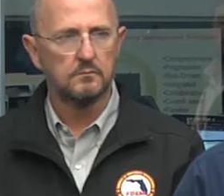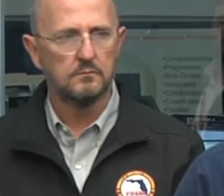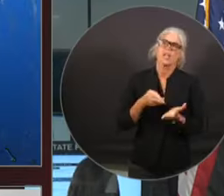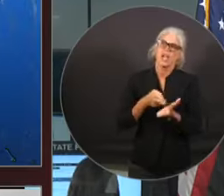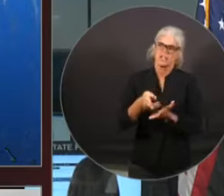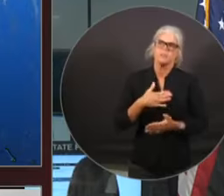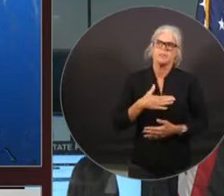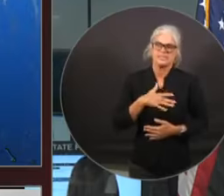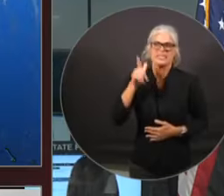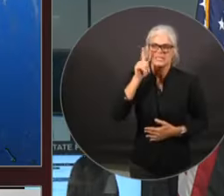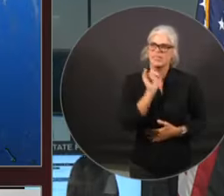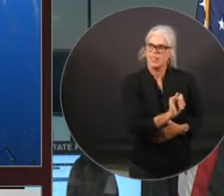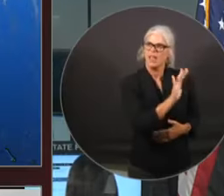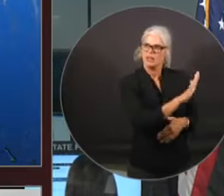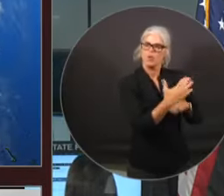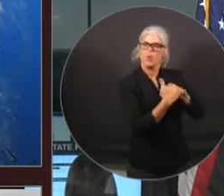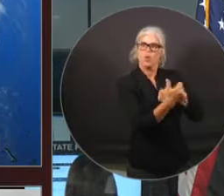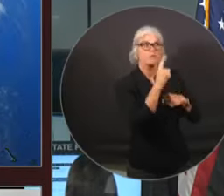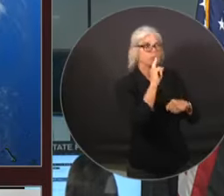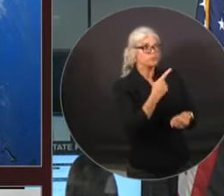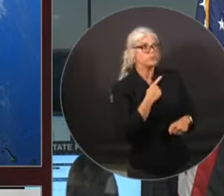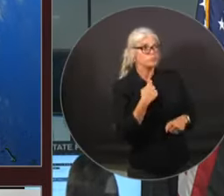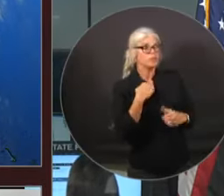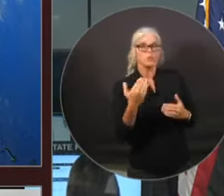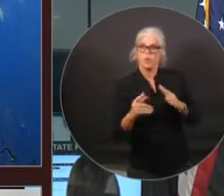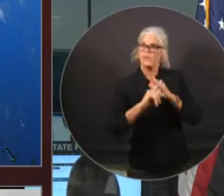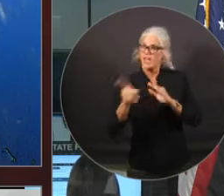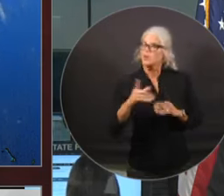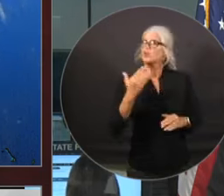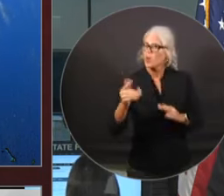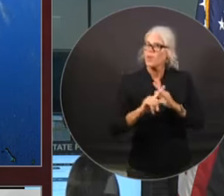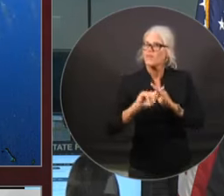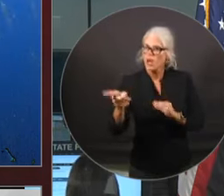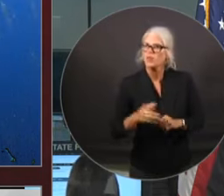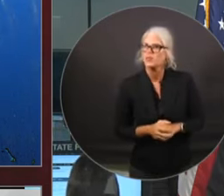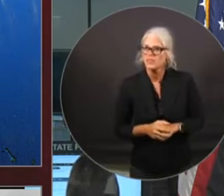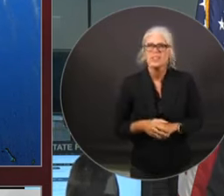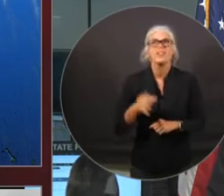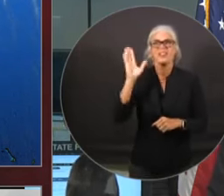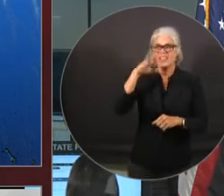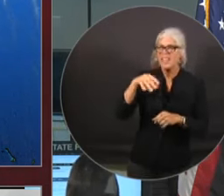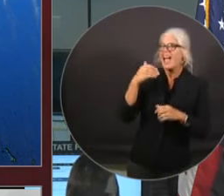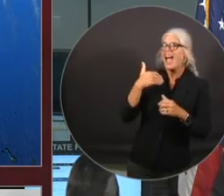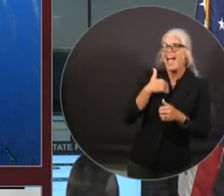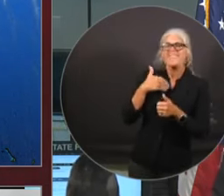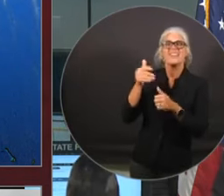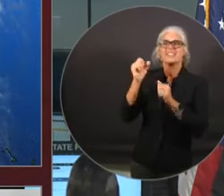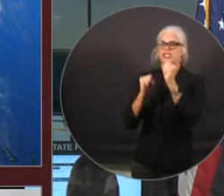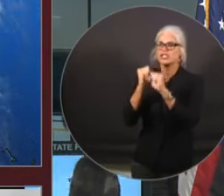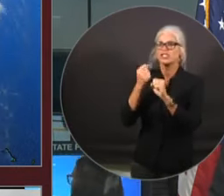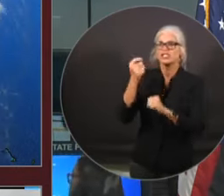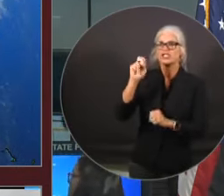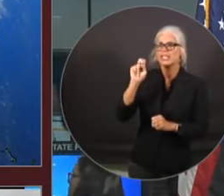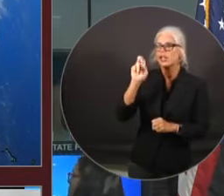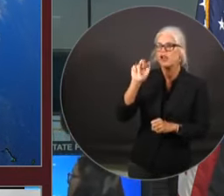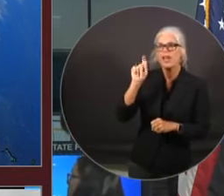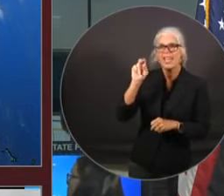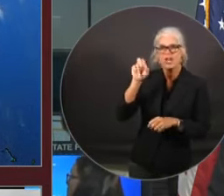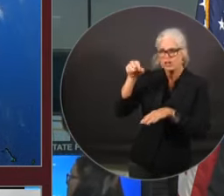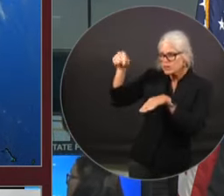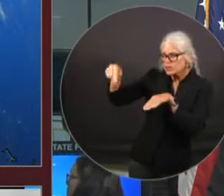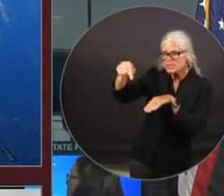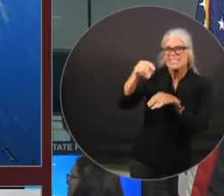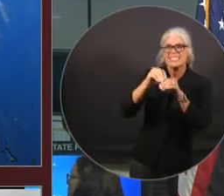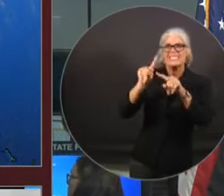evacuating, you don't have to drive hundreds of miles. There's shelters within each county. They have, every county has a